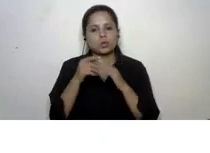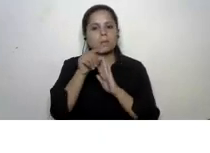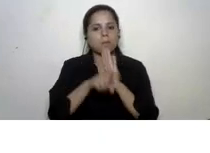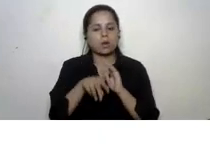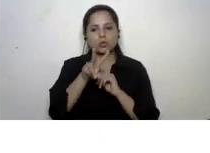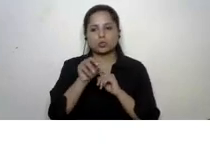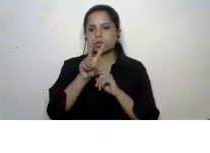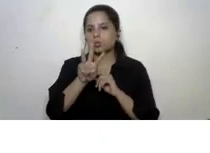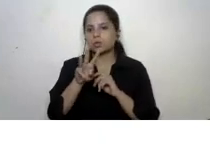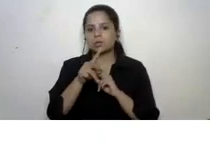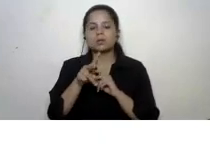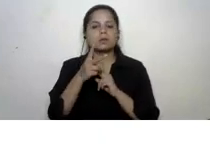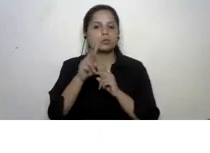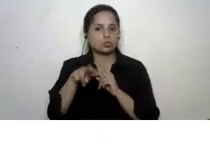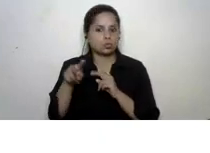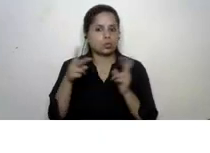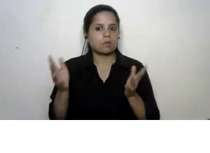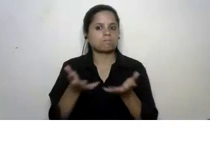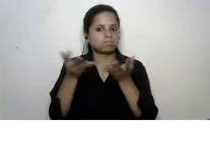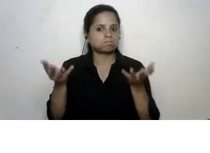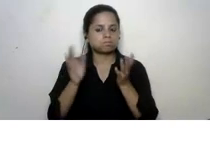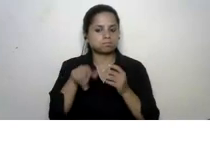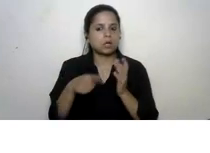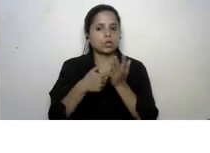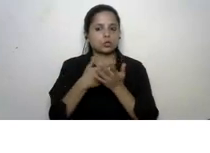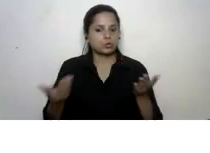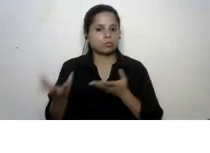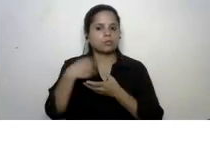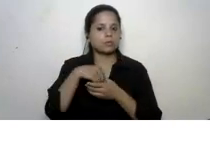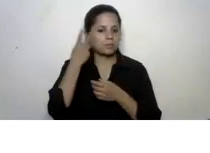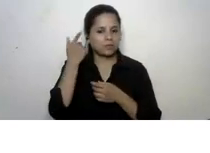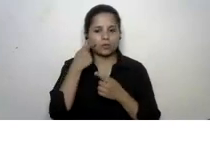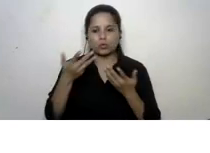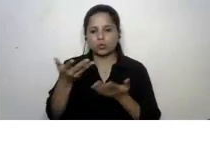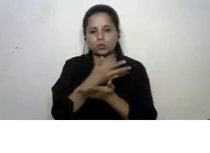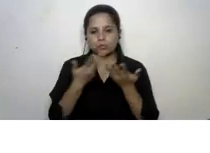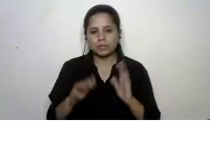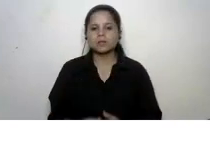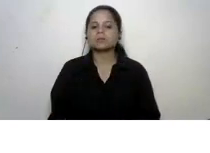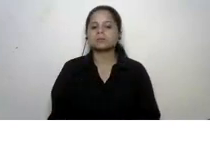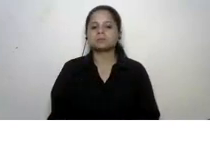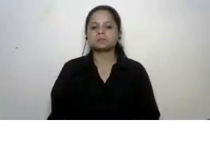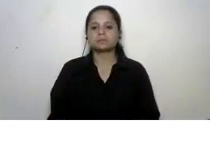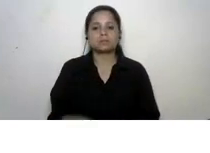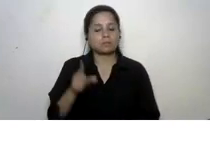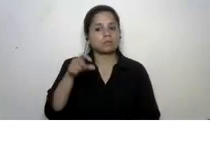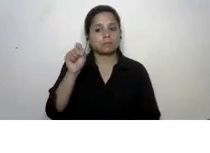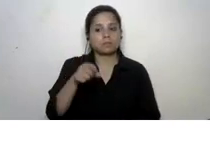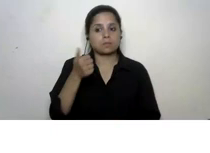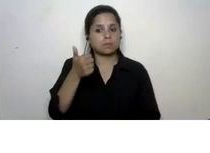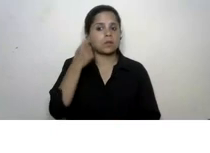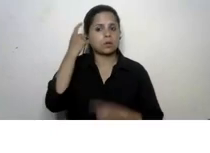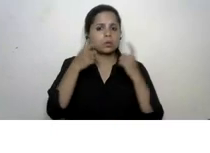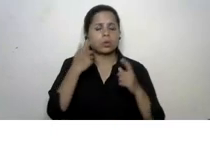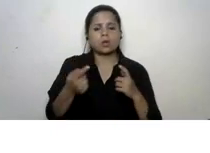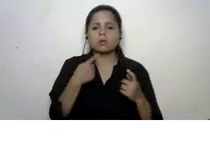this and we've linked it in the resources uh mina right yes yes i have yeah very good you could also think of a